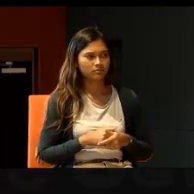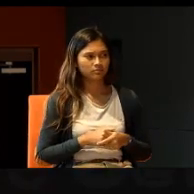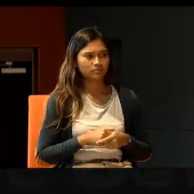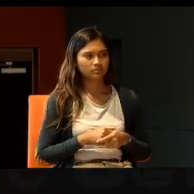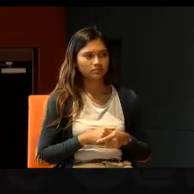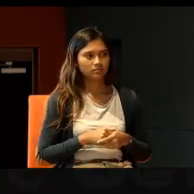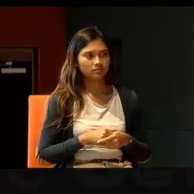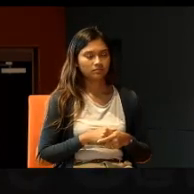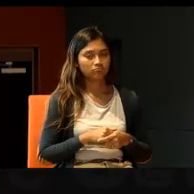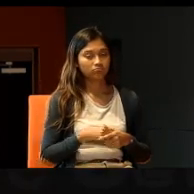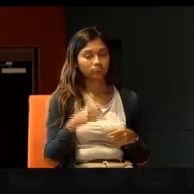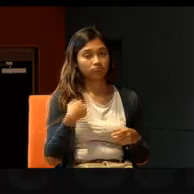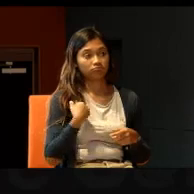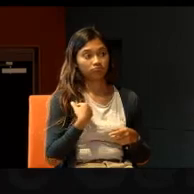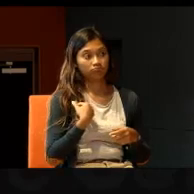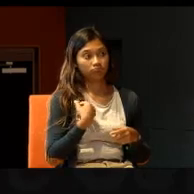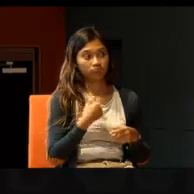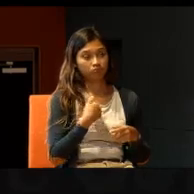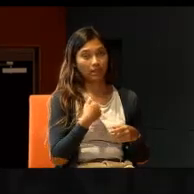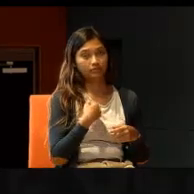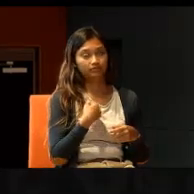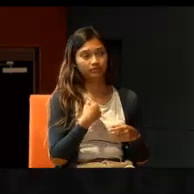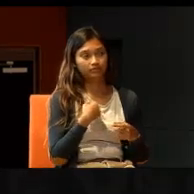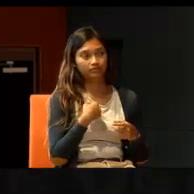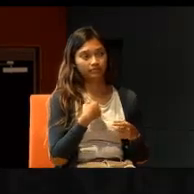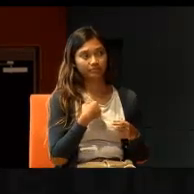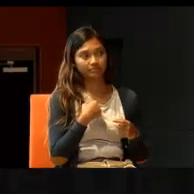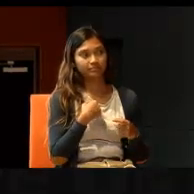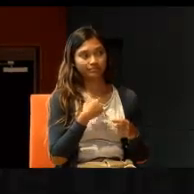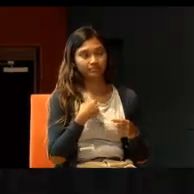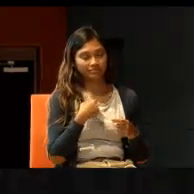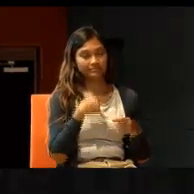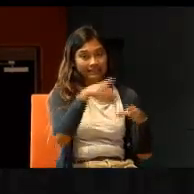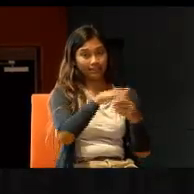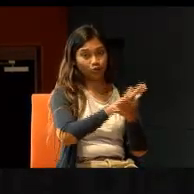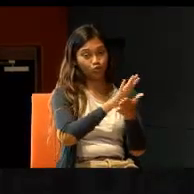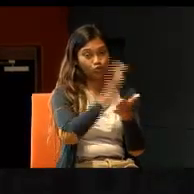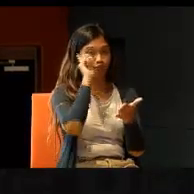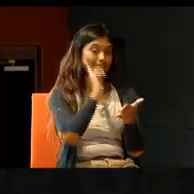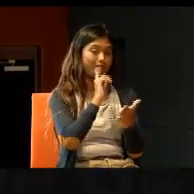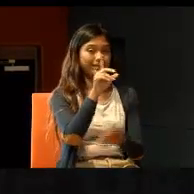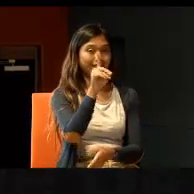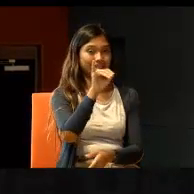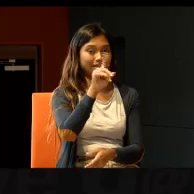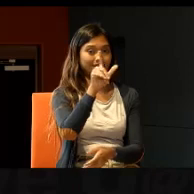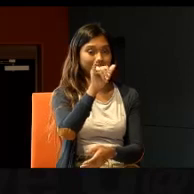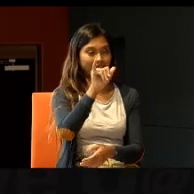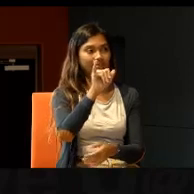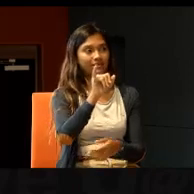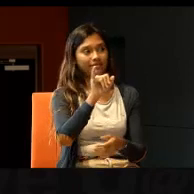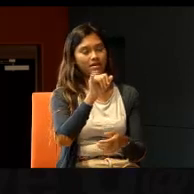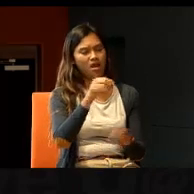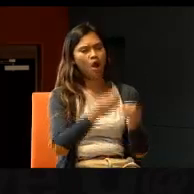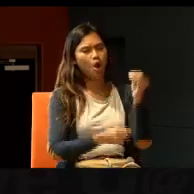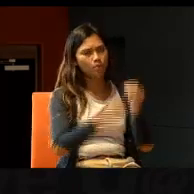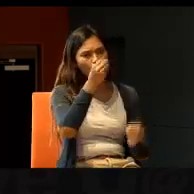when I went over, when I was, a copy of school for the deaf, in Delhi, I had students, most